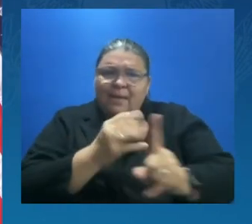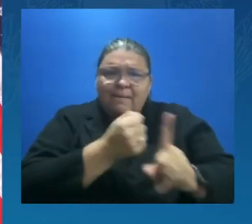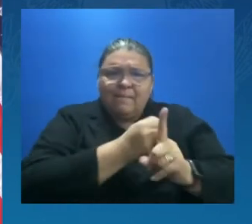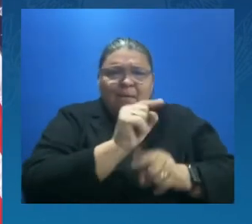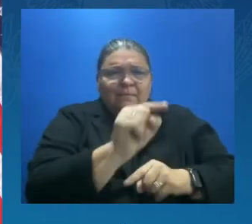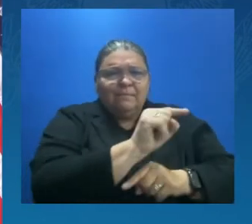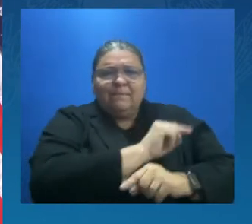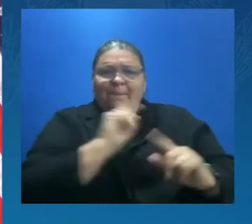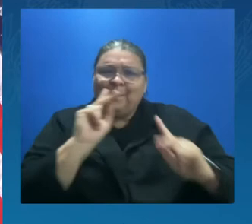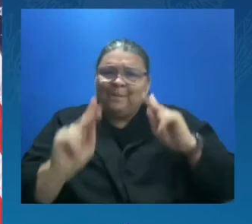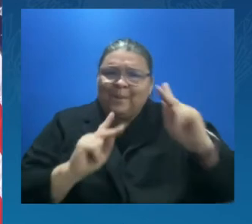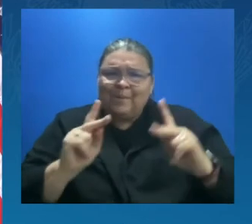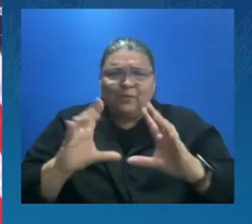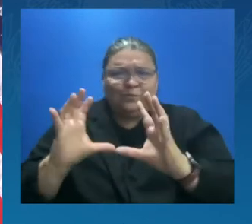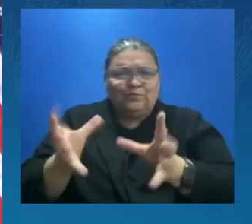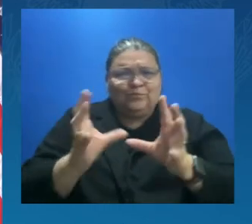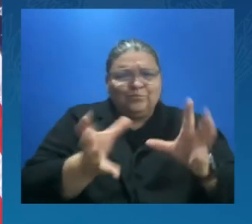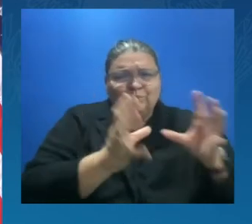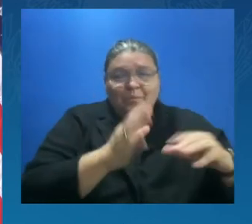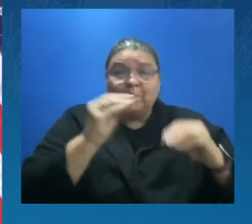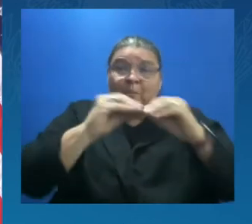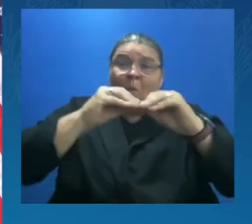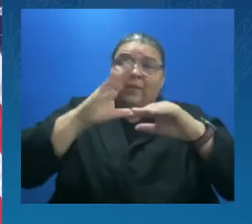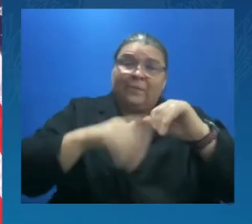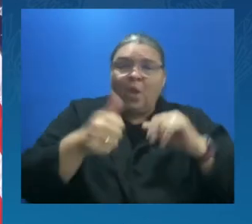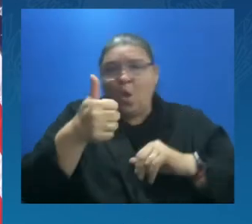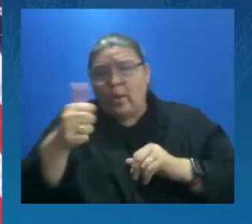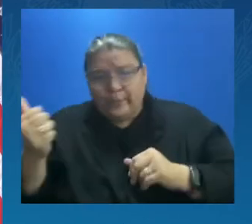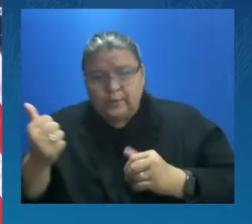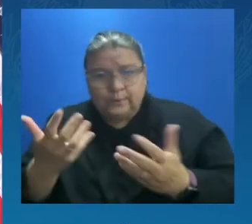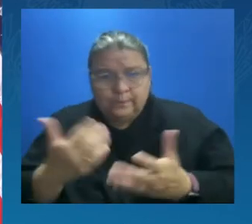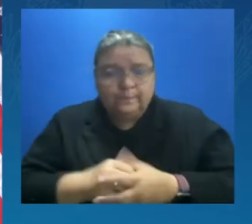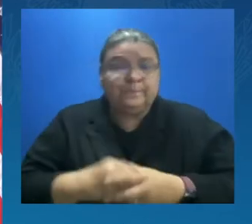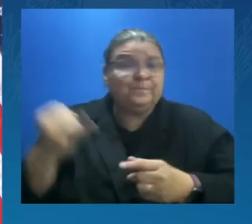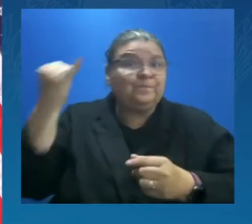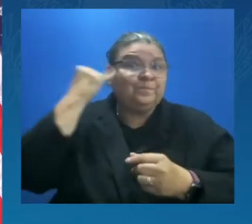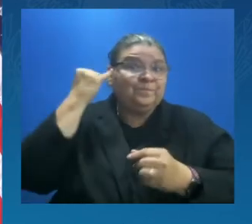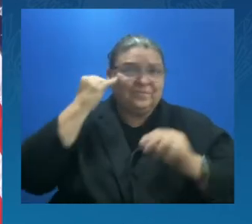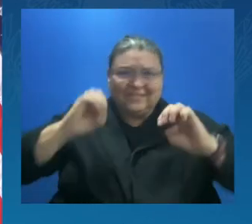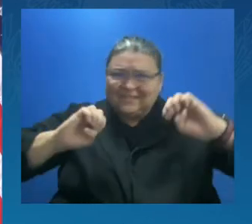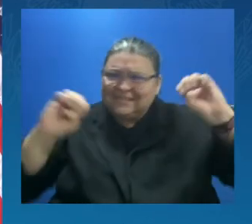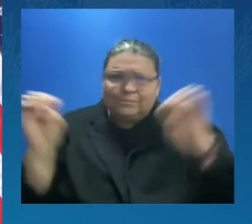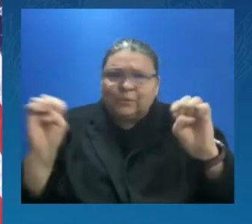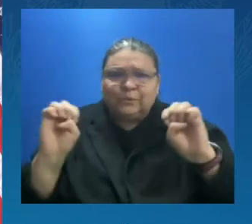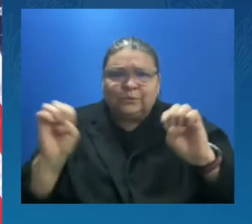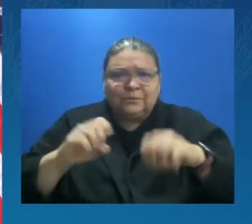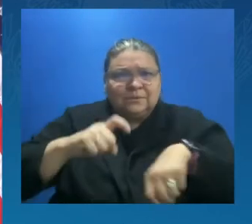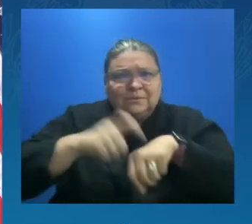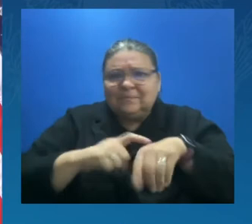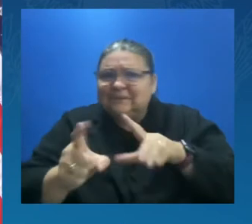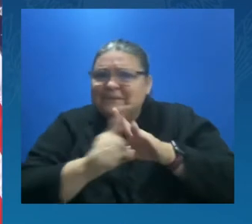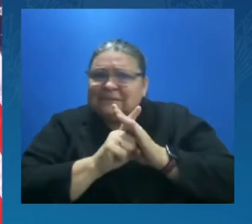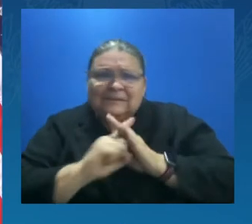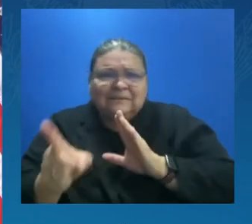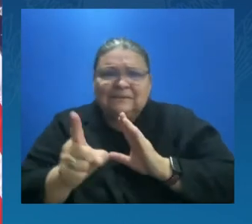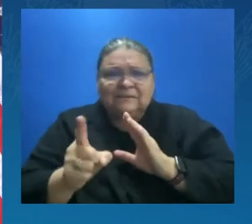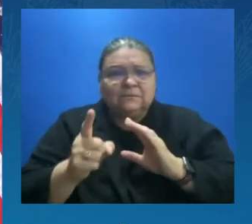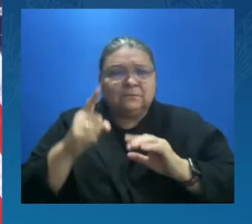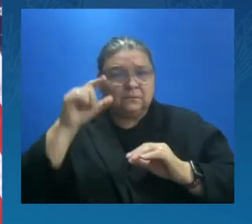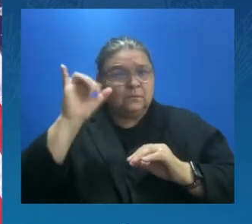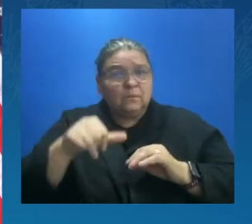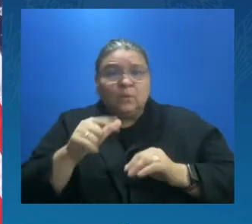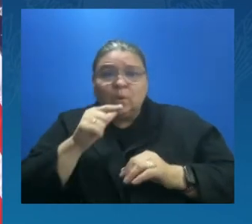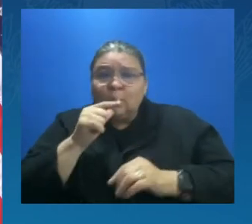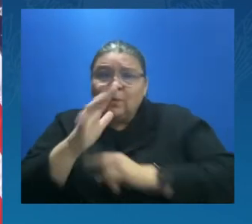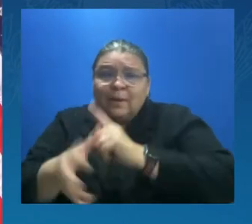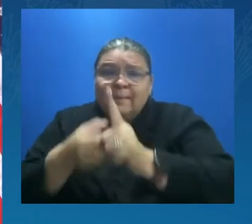who use wheelchairs or people who are visually impaired. And emergency evacuations can also be